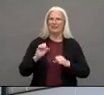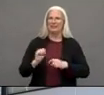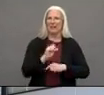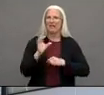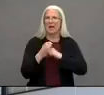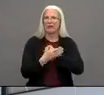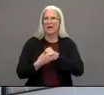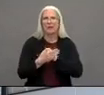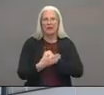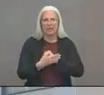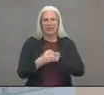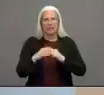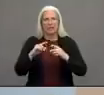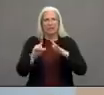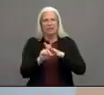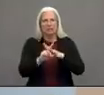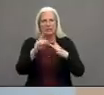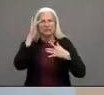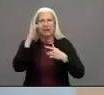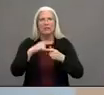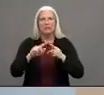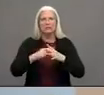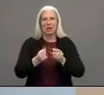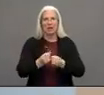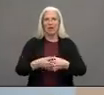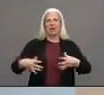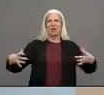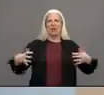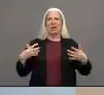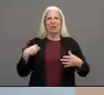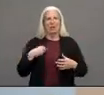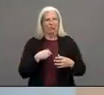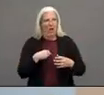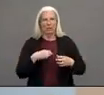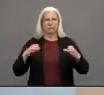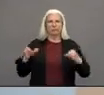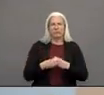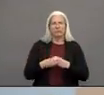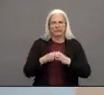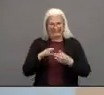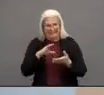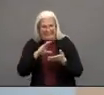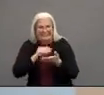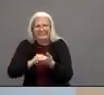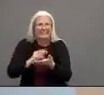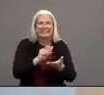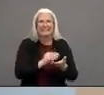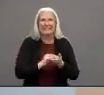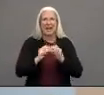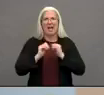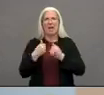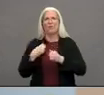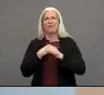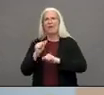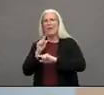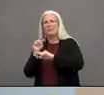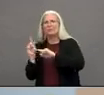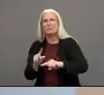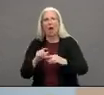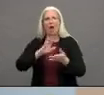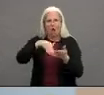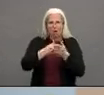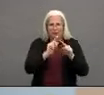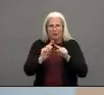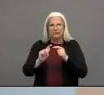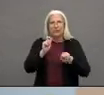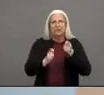team and we I was really proud that we were able to really learn very quickly and roll with all the kind of changes and guidance that seem to